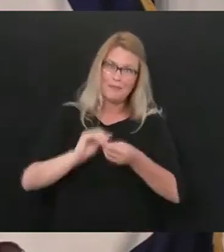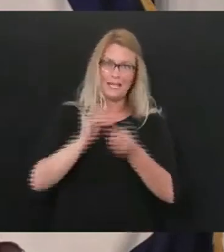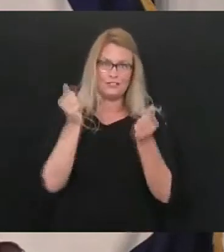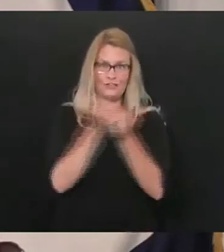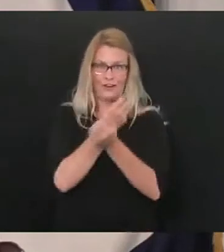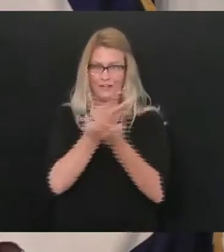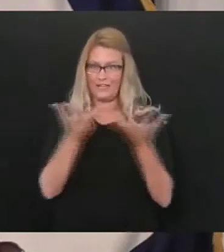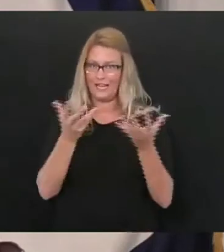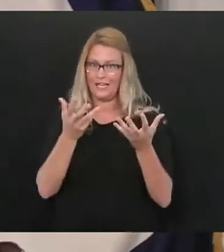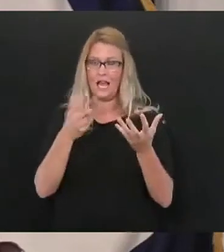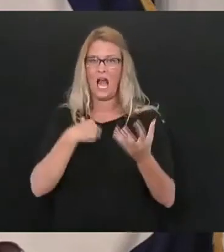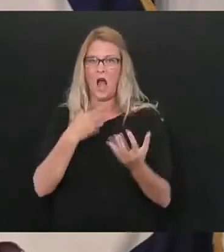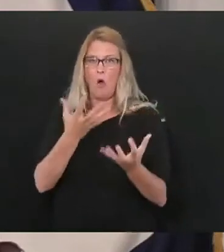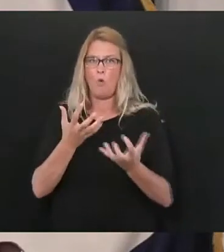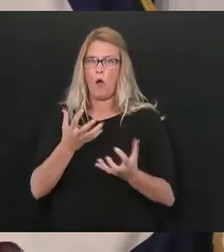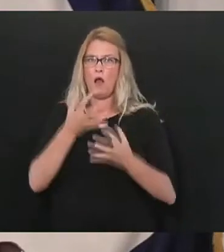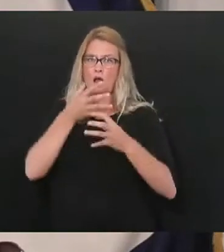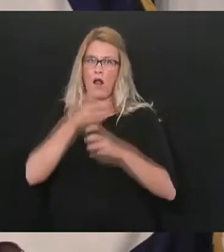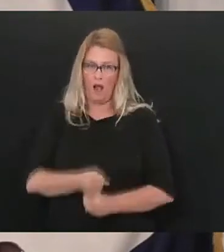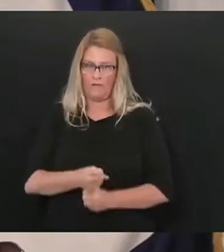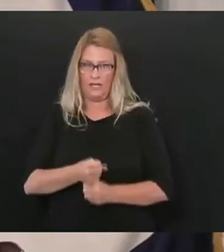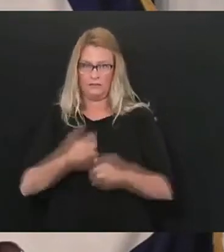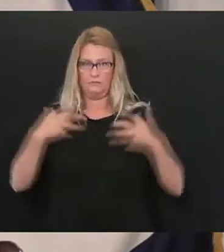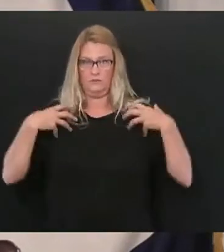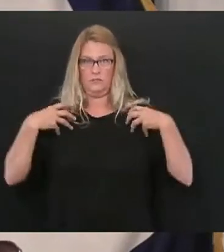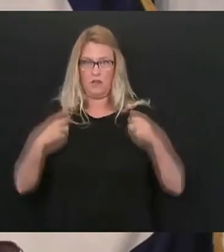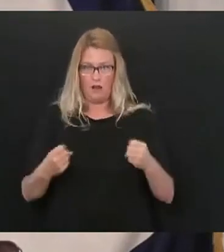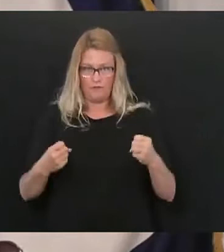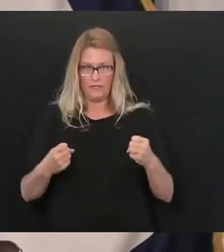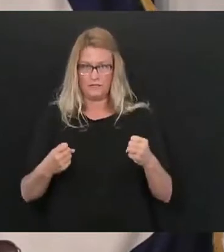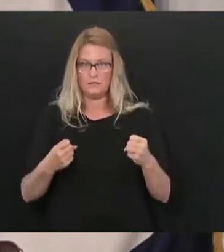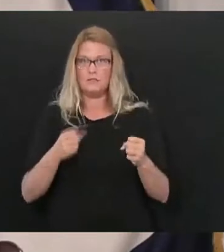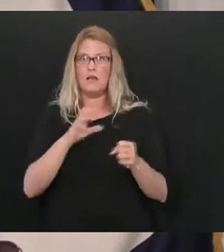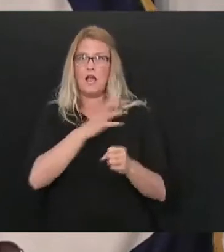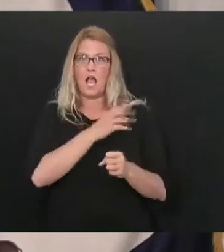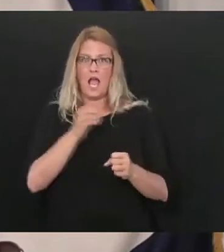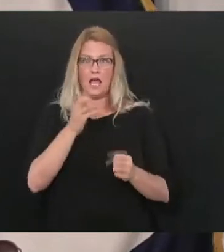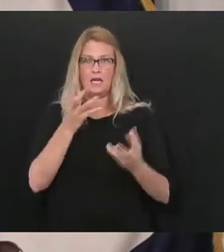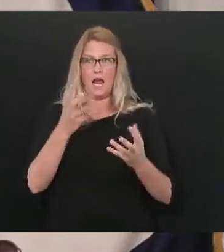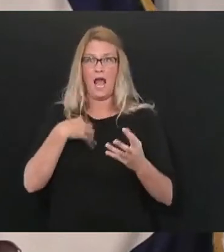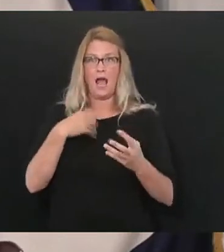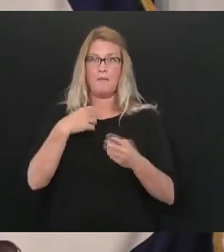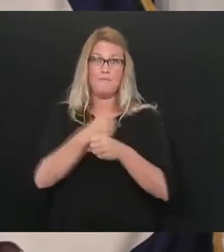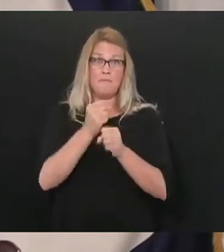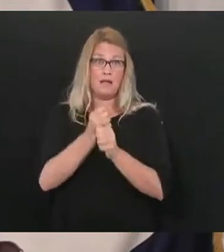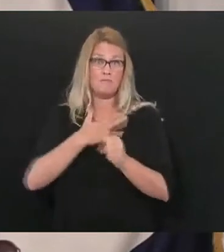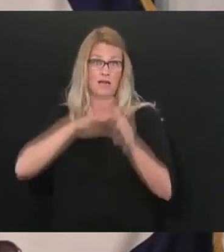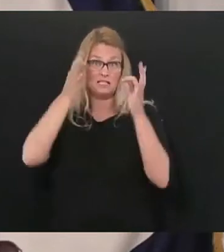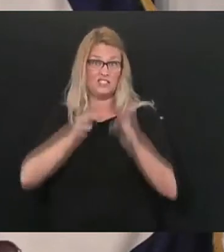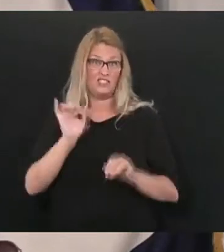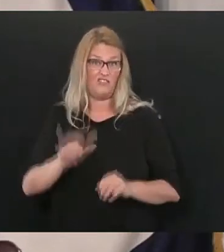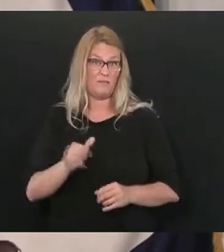real confidence in what you're doing and what the people around you are doing and everything and that's why I made the decisions I made